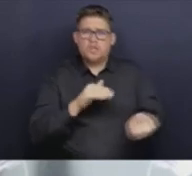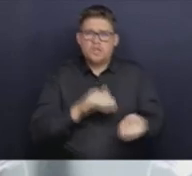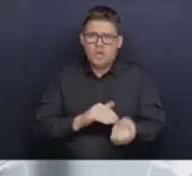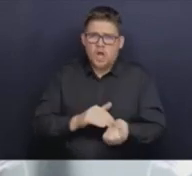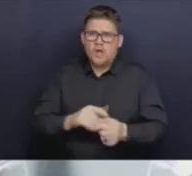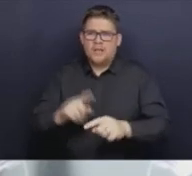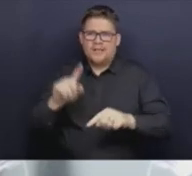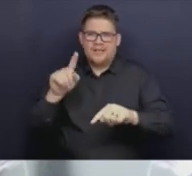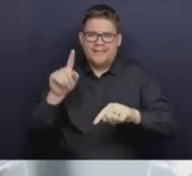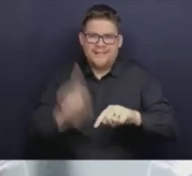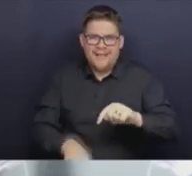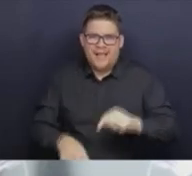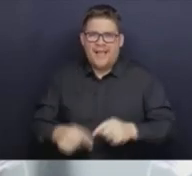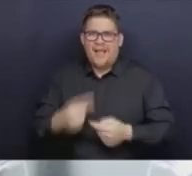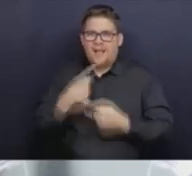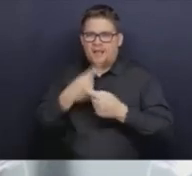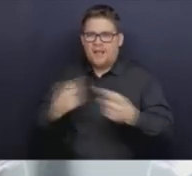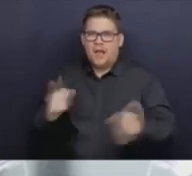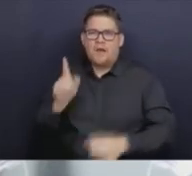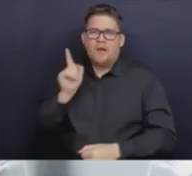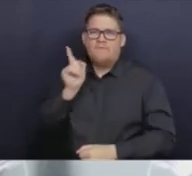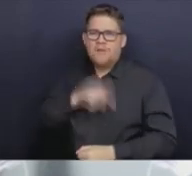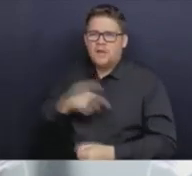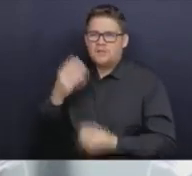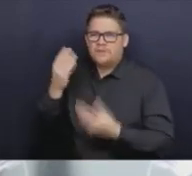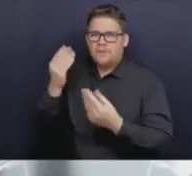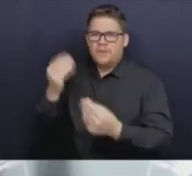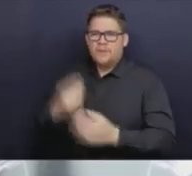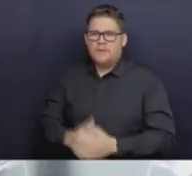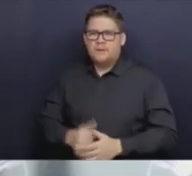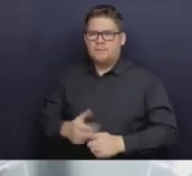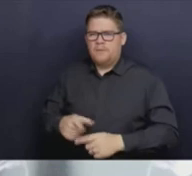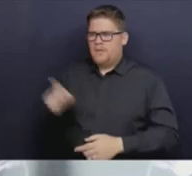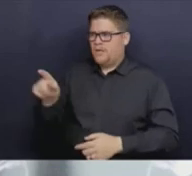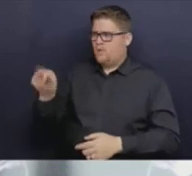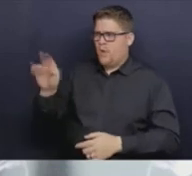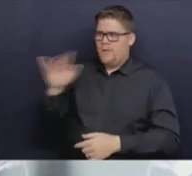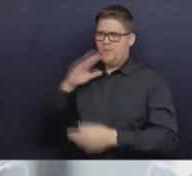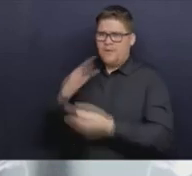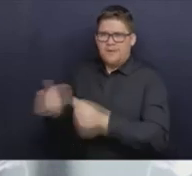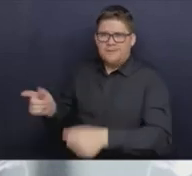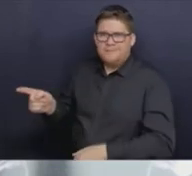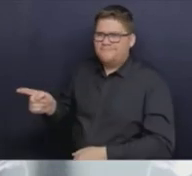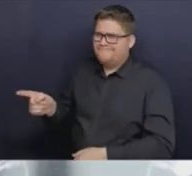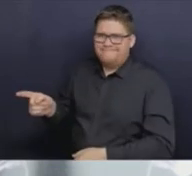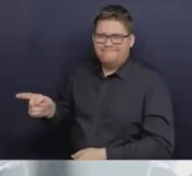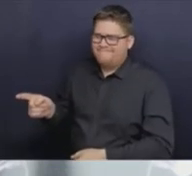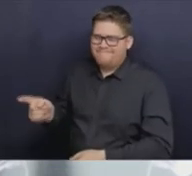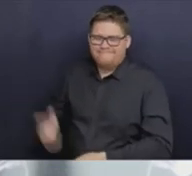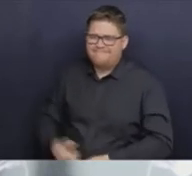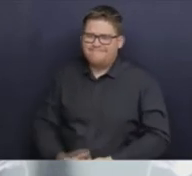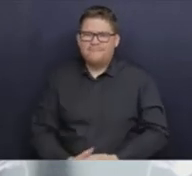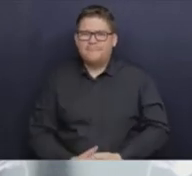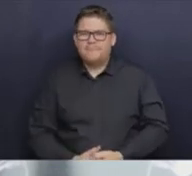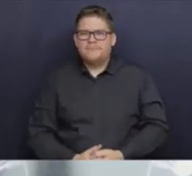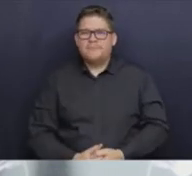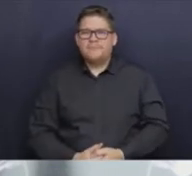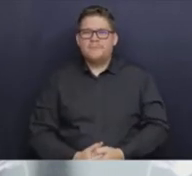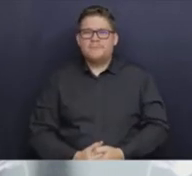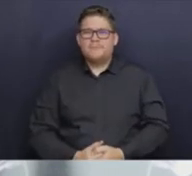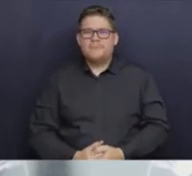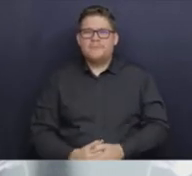And as a professional, and I don't think anybody really would be concerned about that.